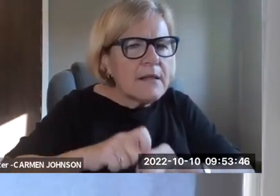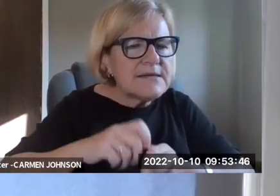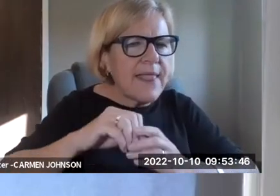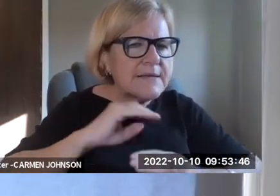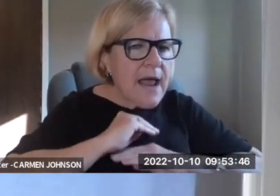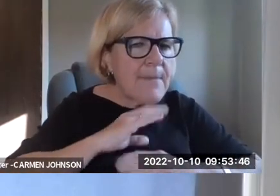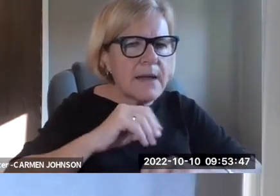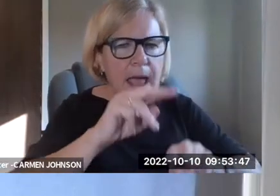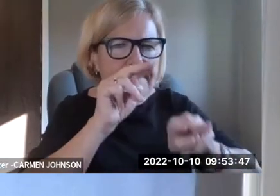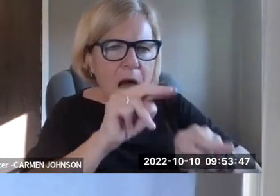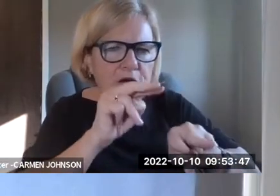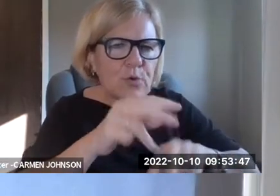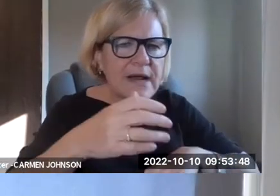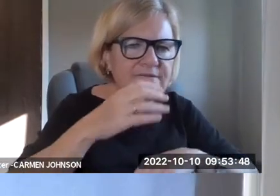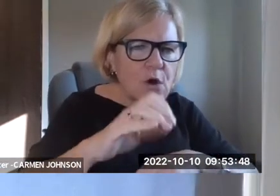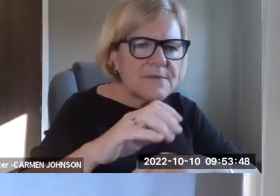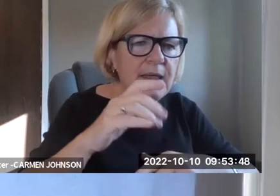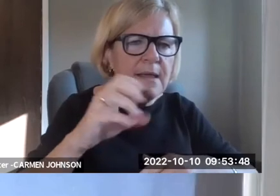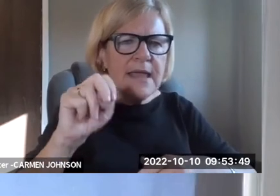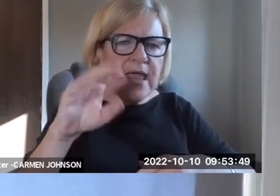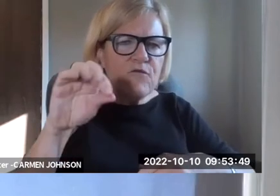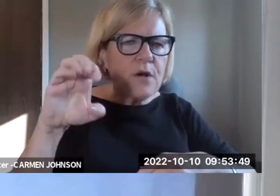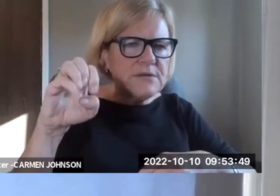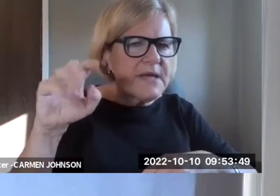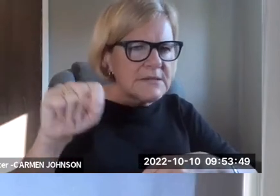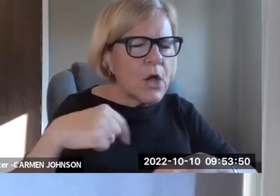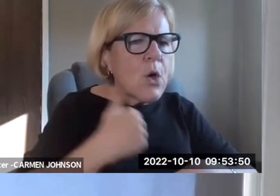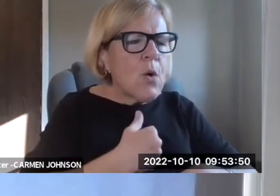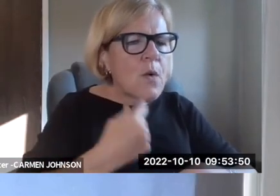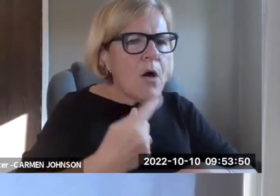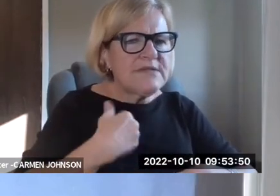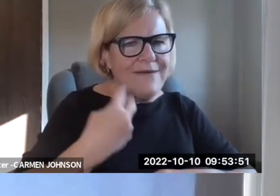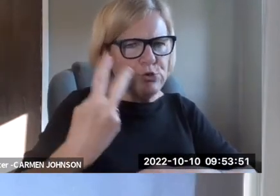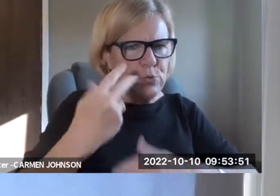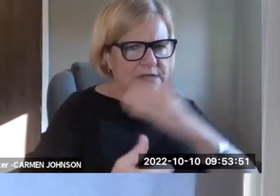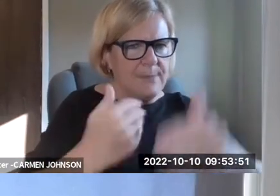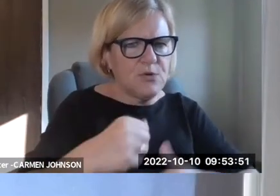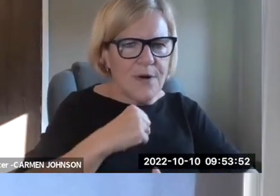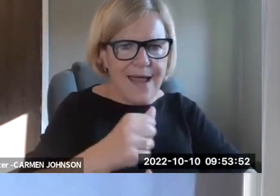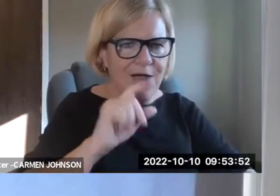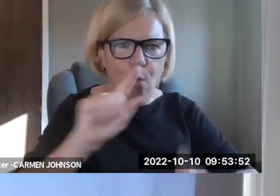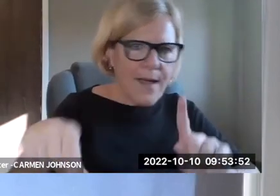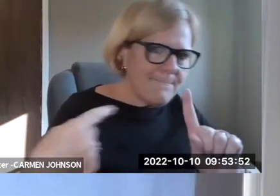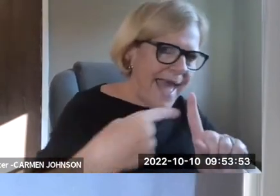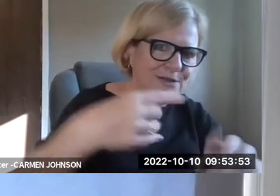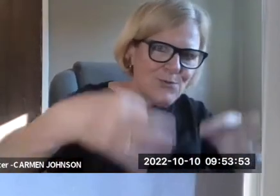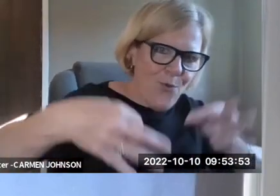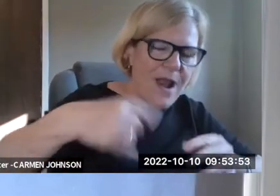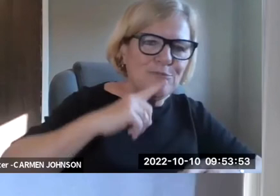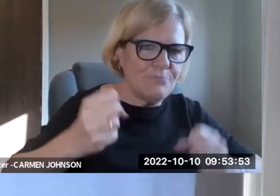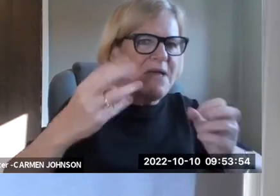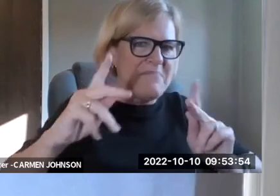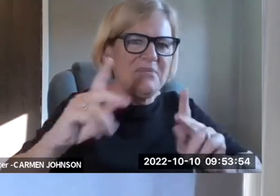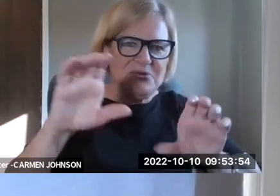settling, I think it is incredibly important to have, you know, detailed provisions in the settlement and a detailed kind of monitoring and enforcement provision.